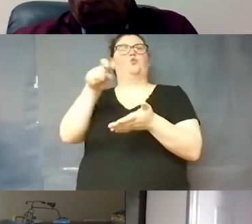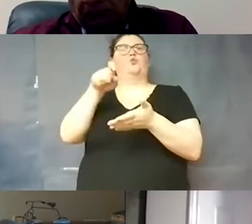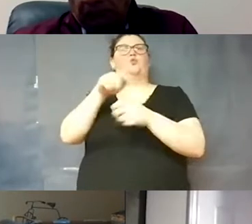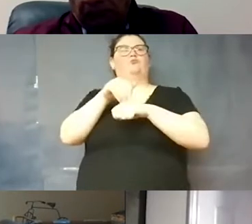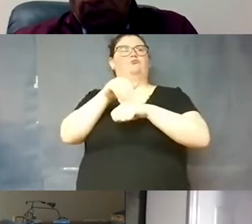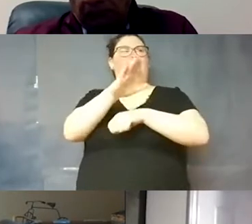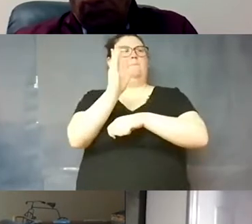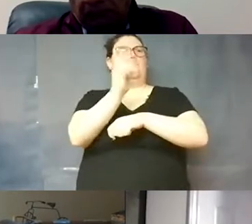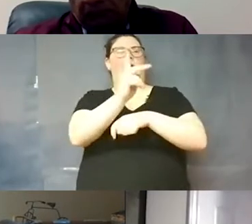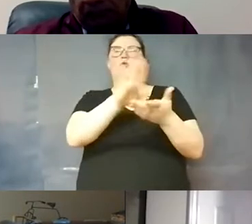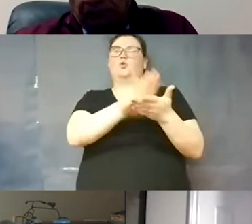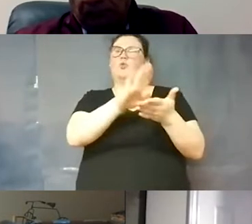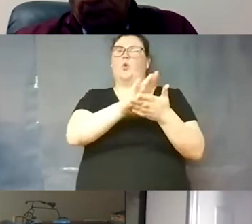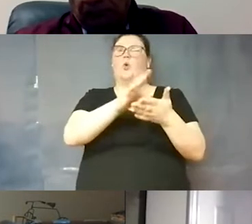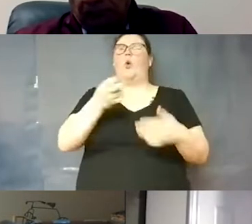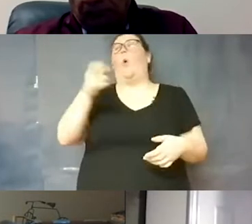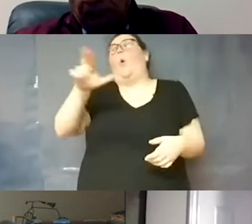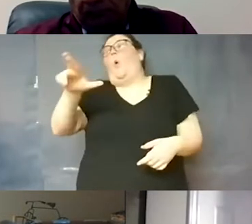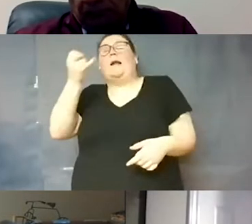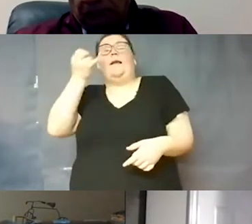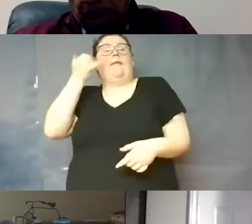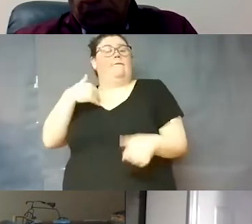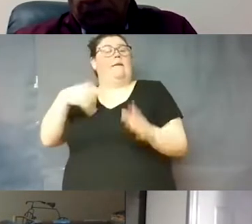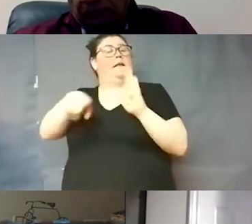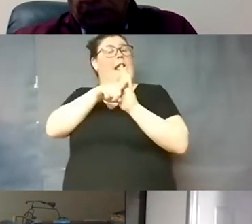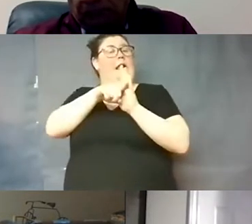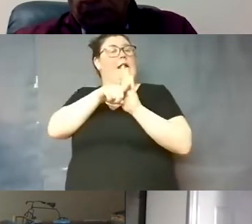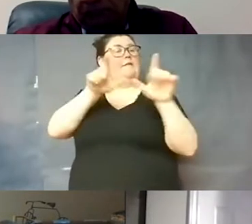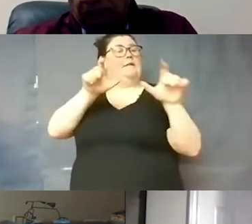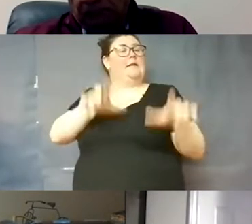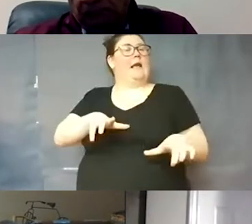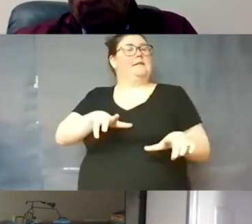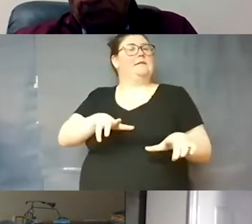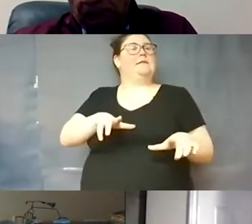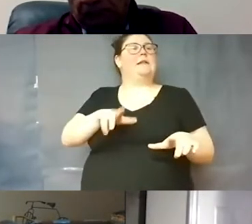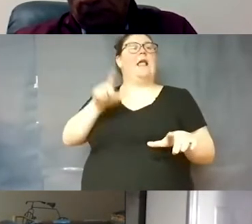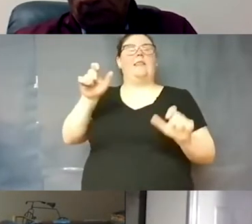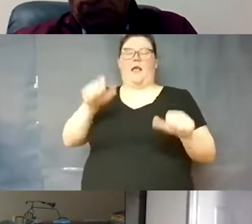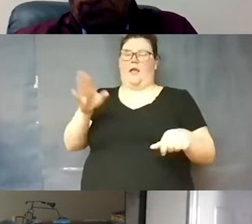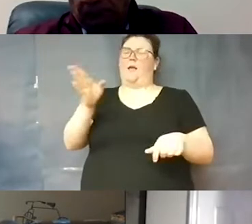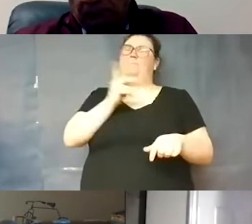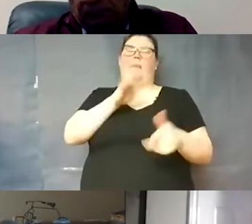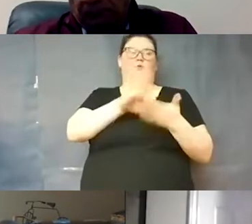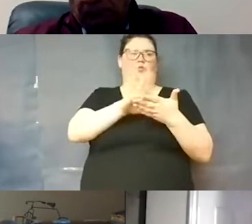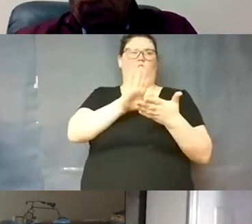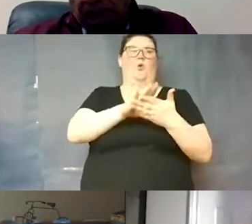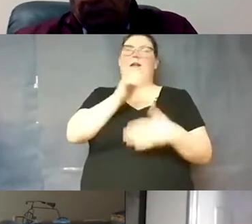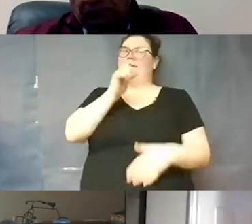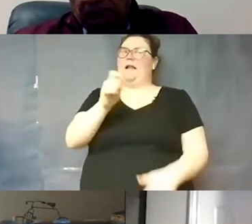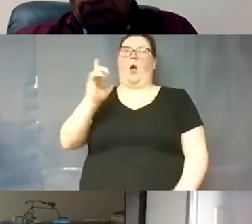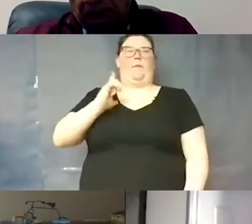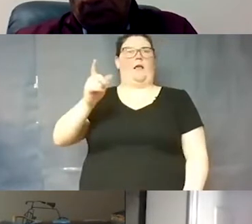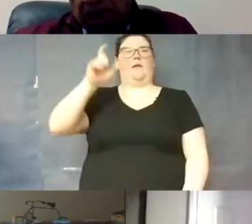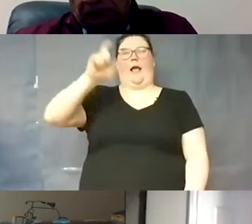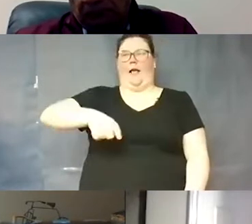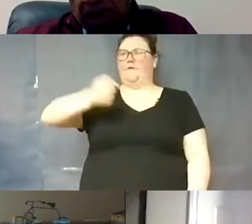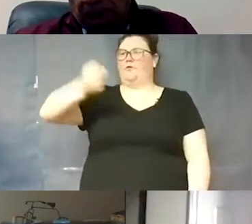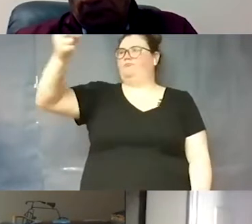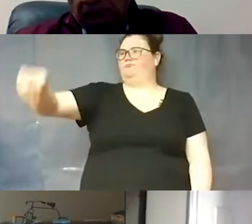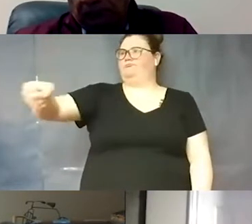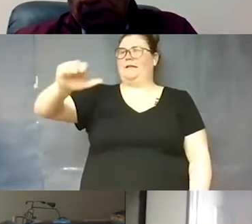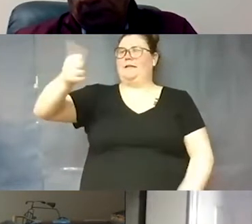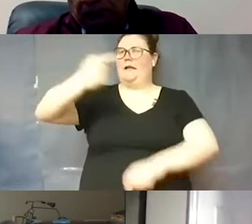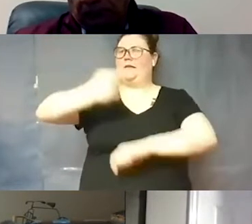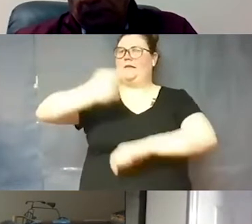and if they or if they have a negative coveted test then they can come back to school so it's not an automatic have to stay out for 10 days but for